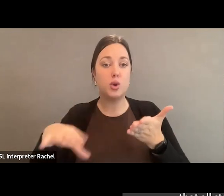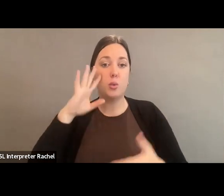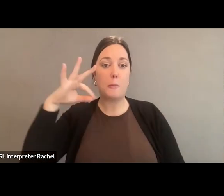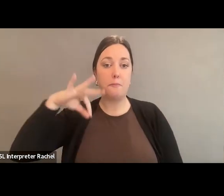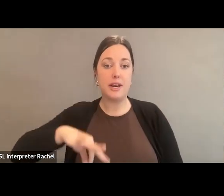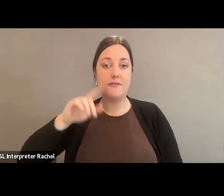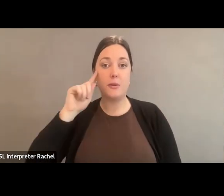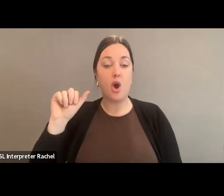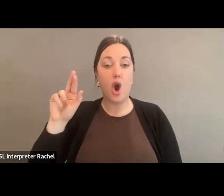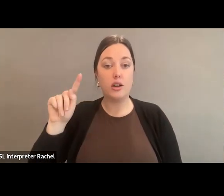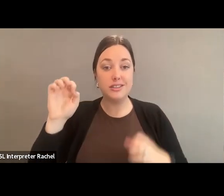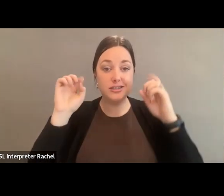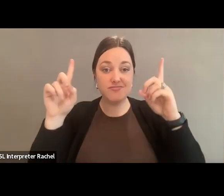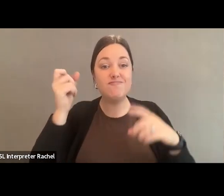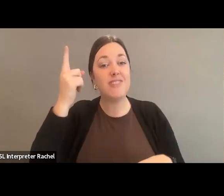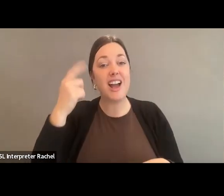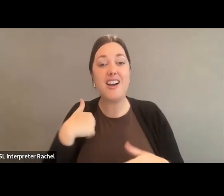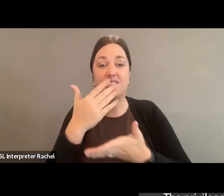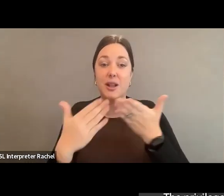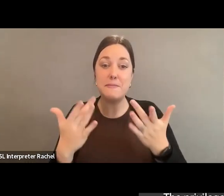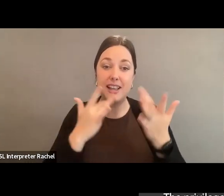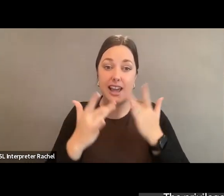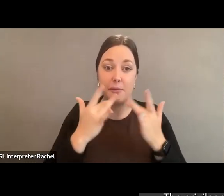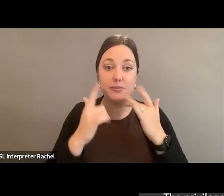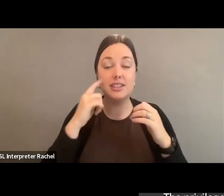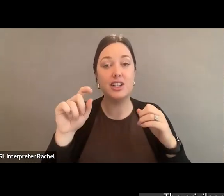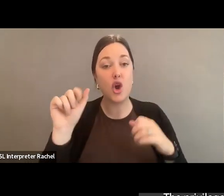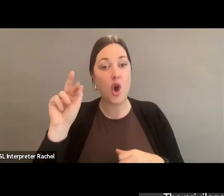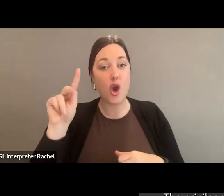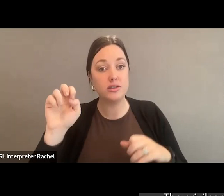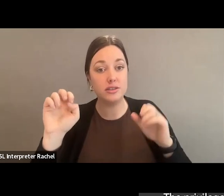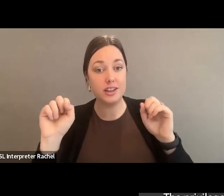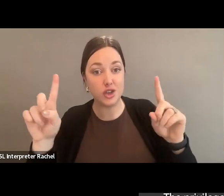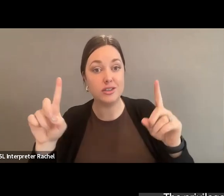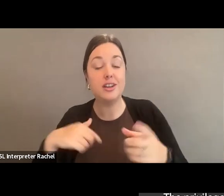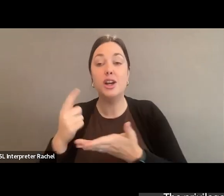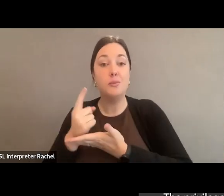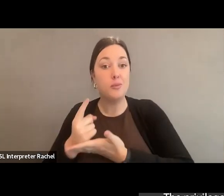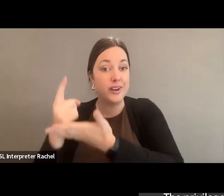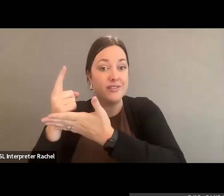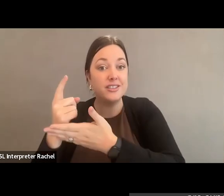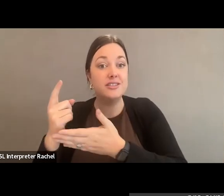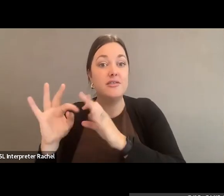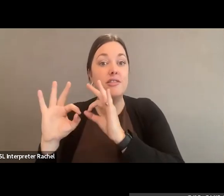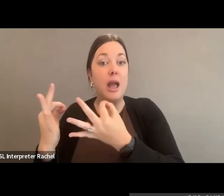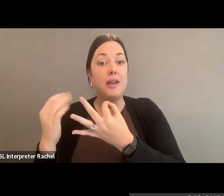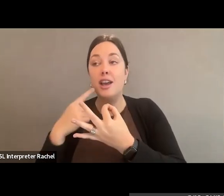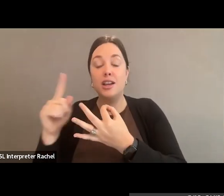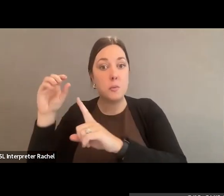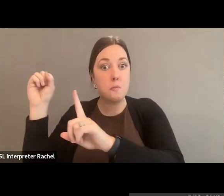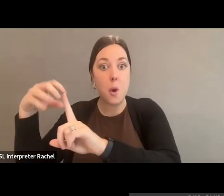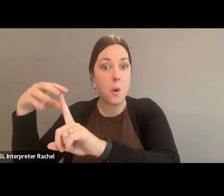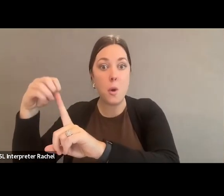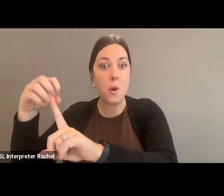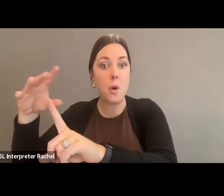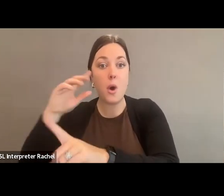education, but there are gaps in opportunity. The privileged families will make sure that their students are exposed, their children are